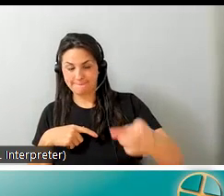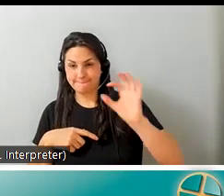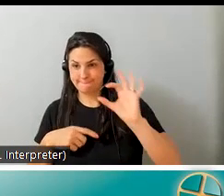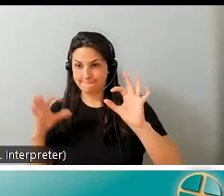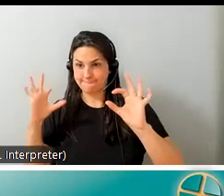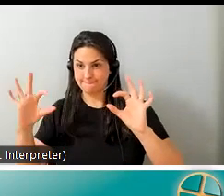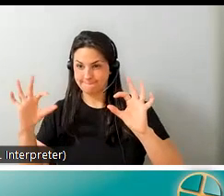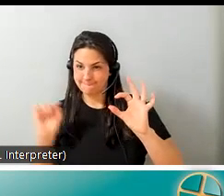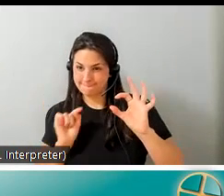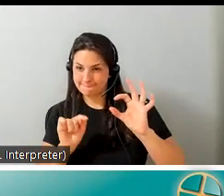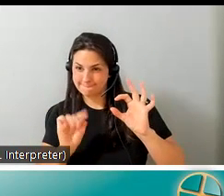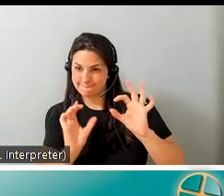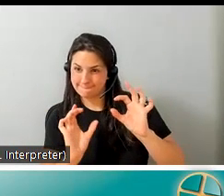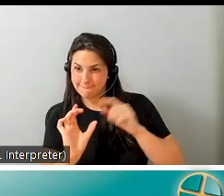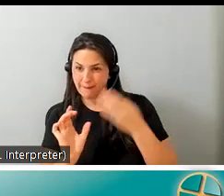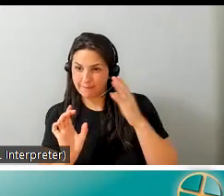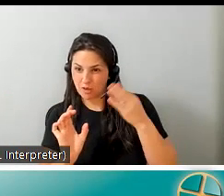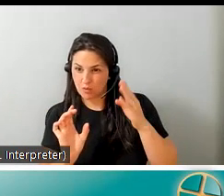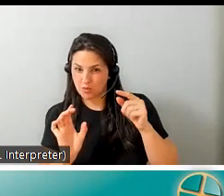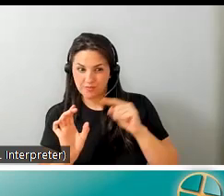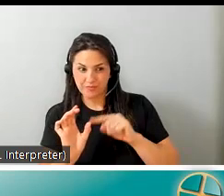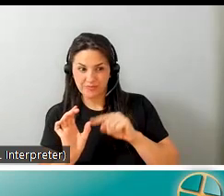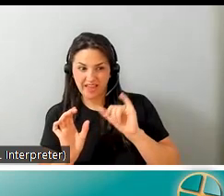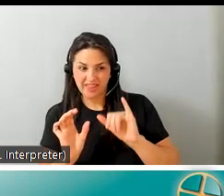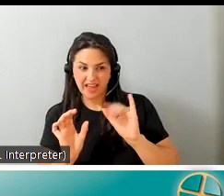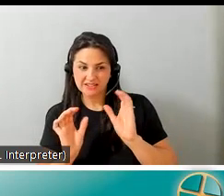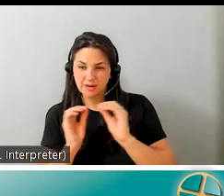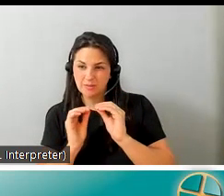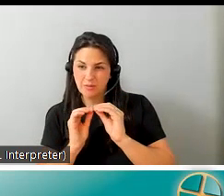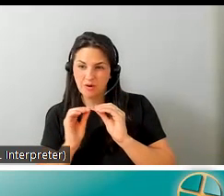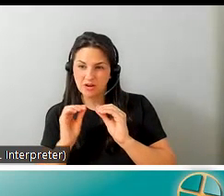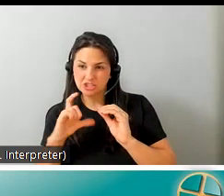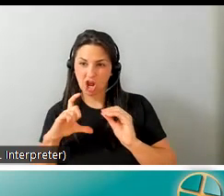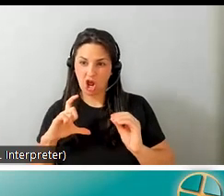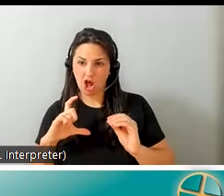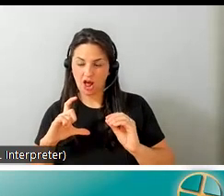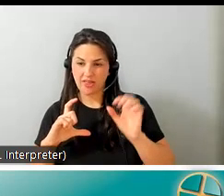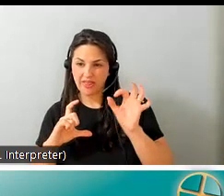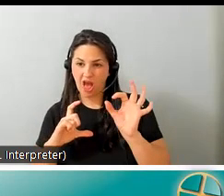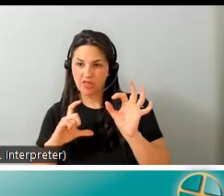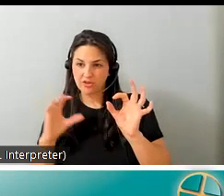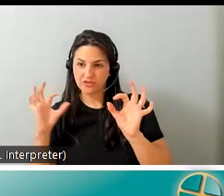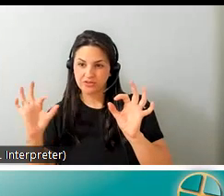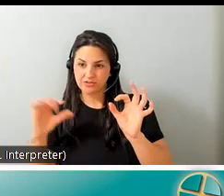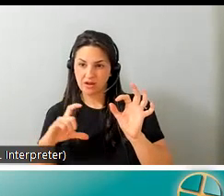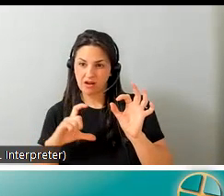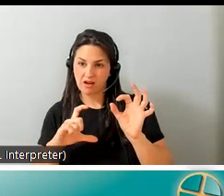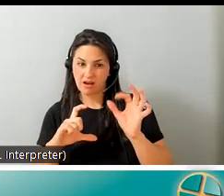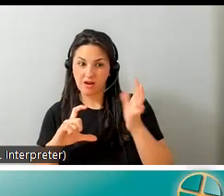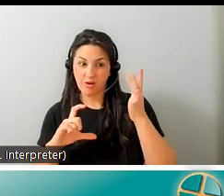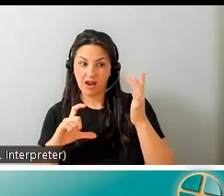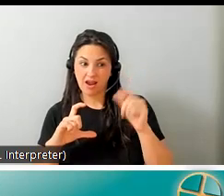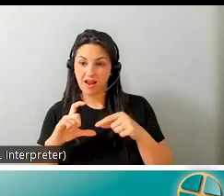wheels on the side and that blue wheel is just a tiny bit taller than the other wheels and it allows her to